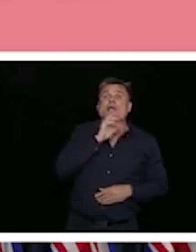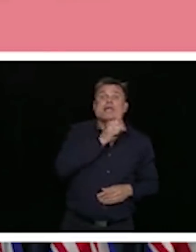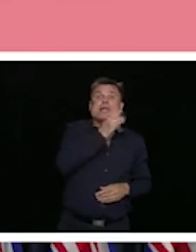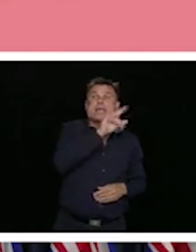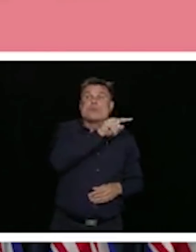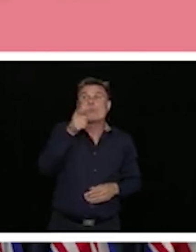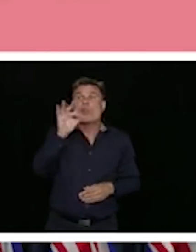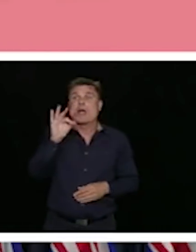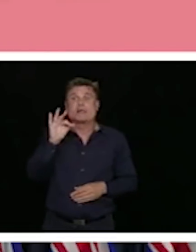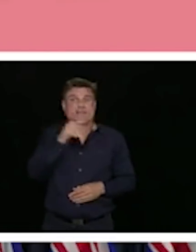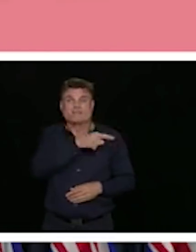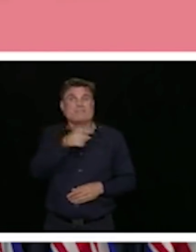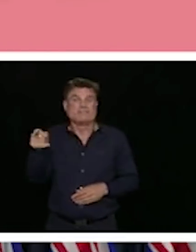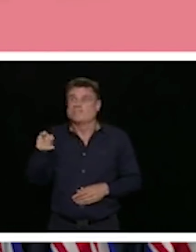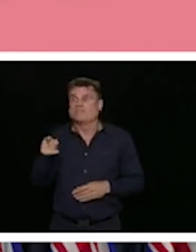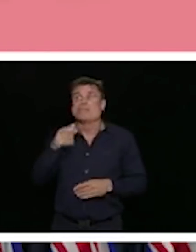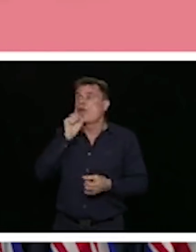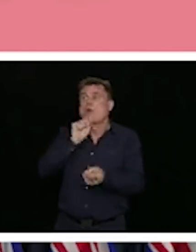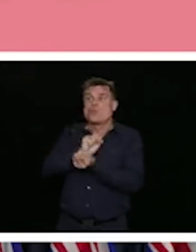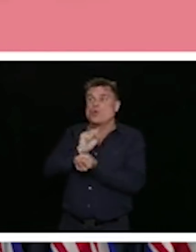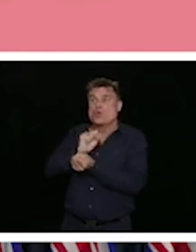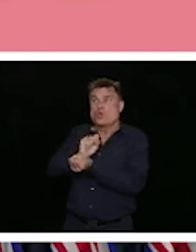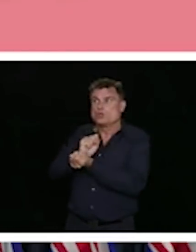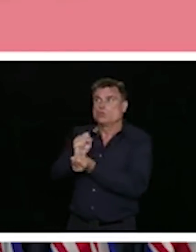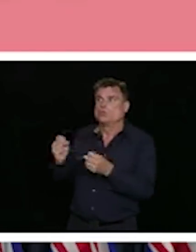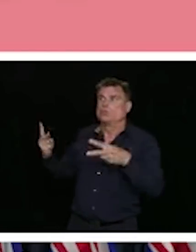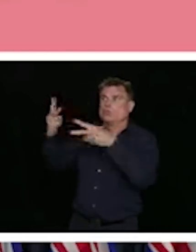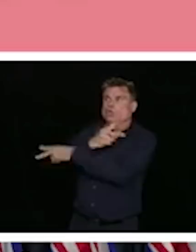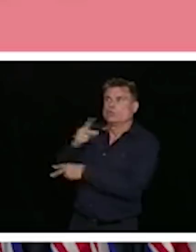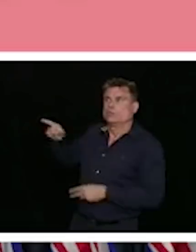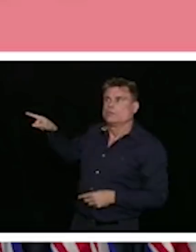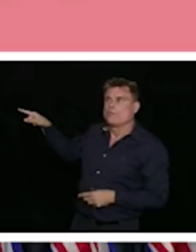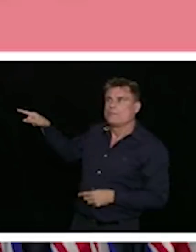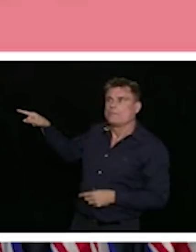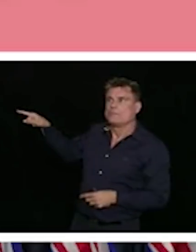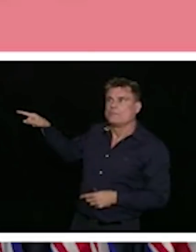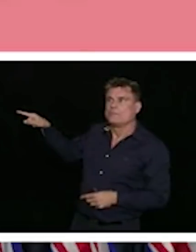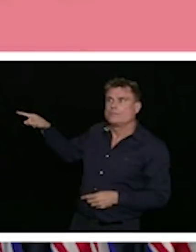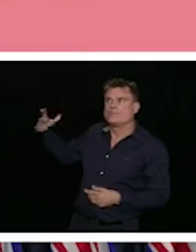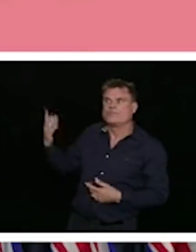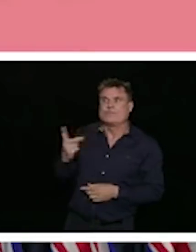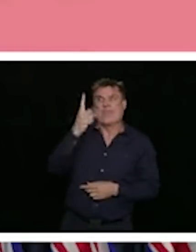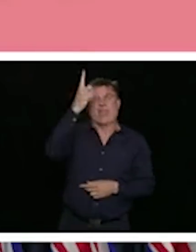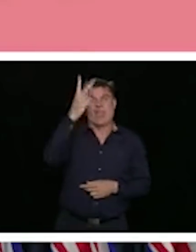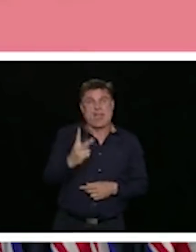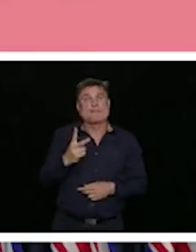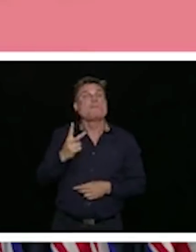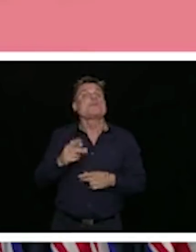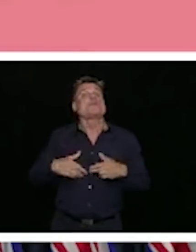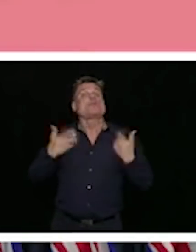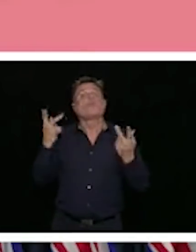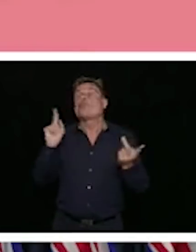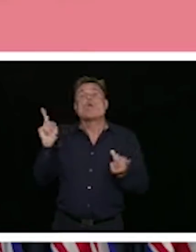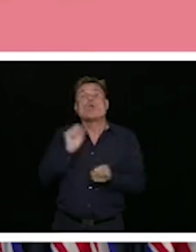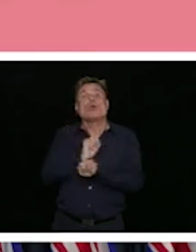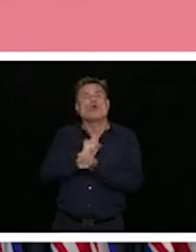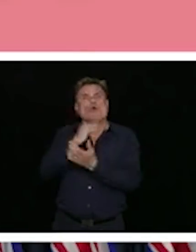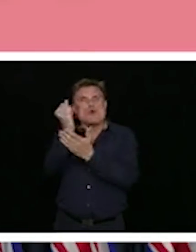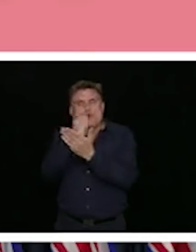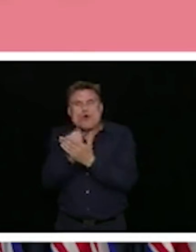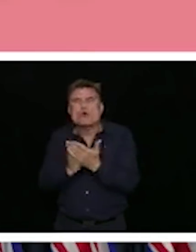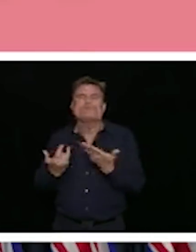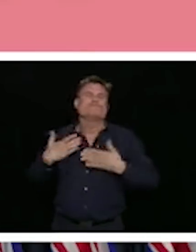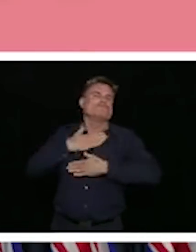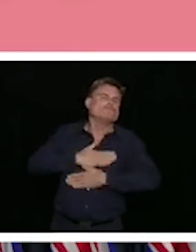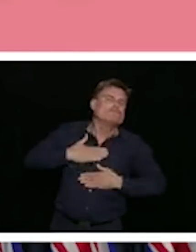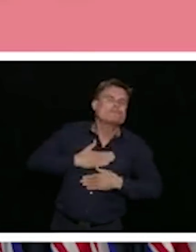% of them, half of them worked in arts and entertainment, half of people worked in accommodation and food services, and one in three were in the